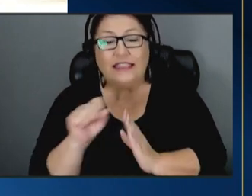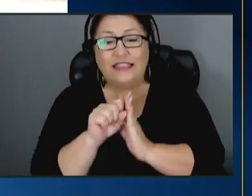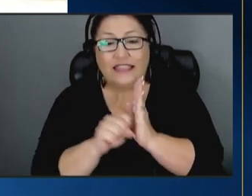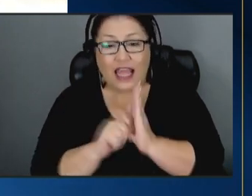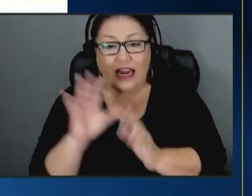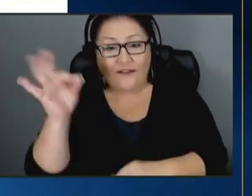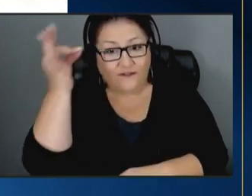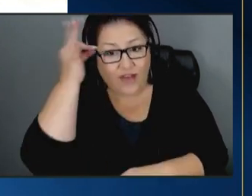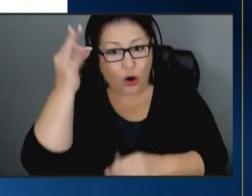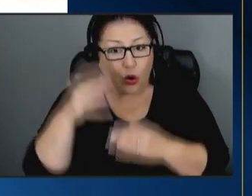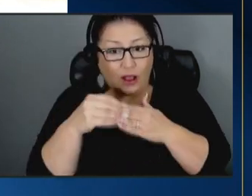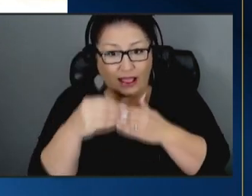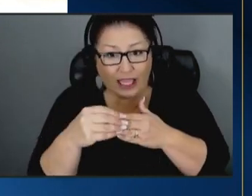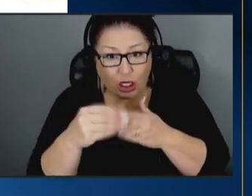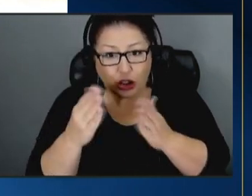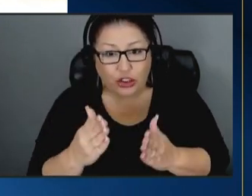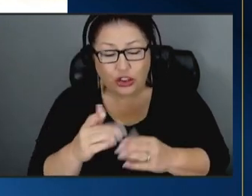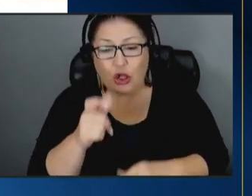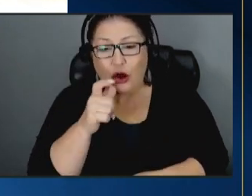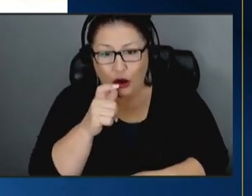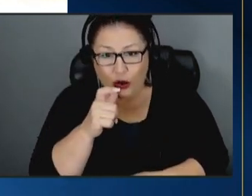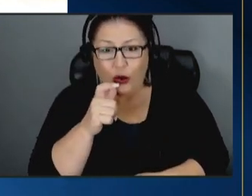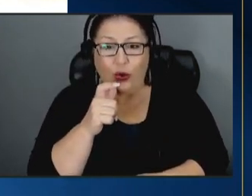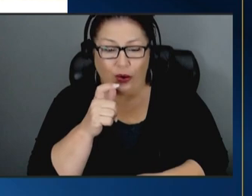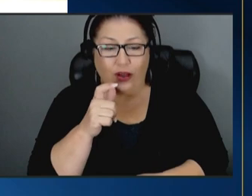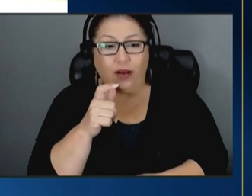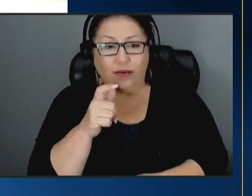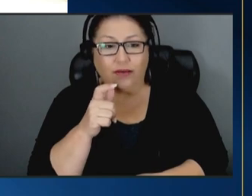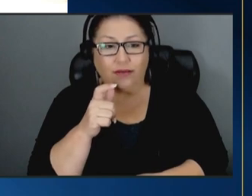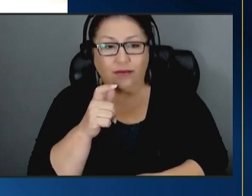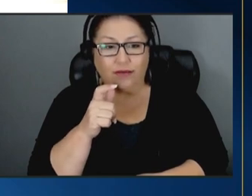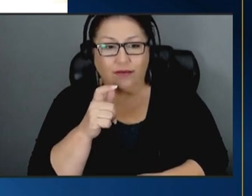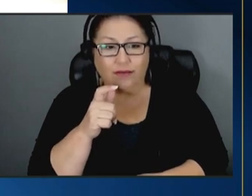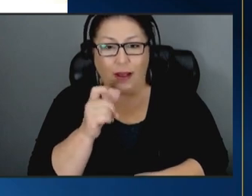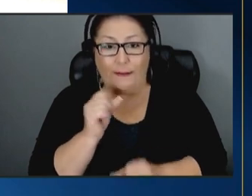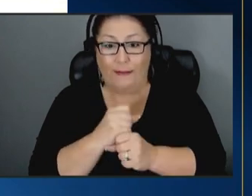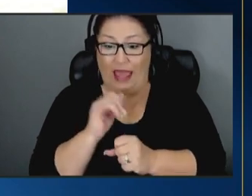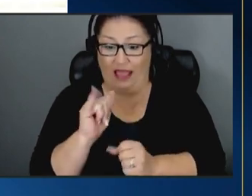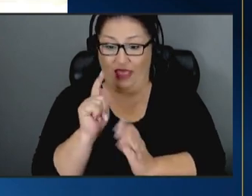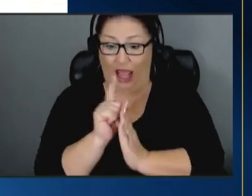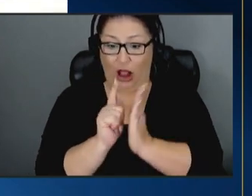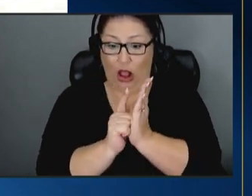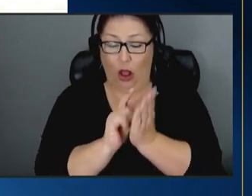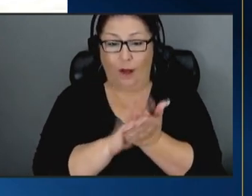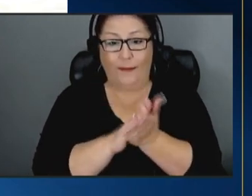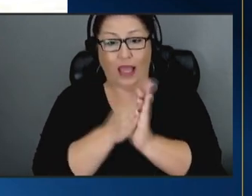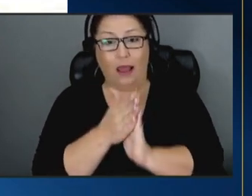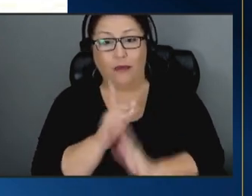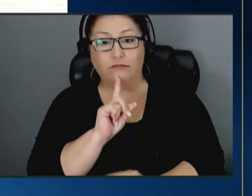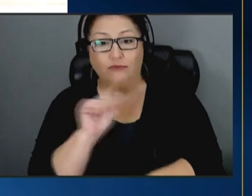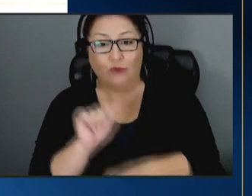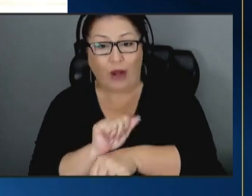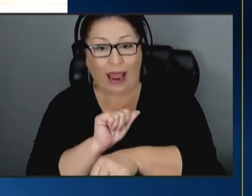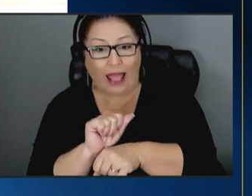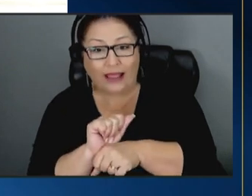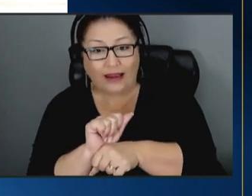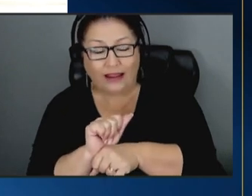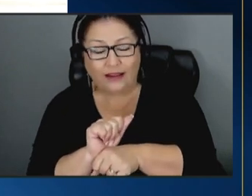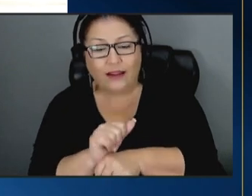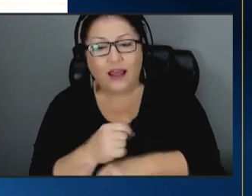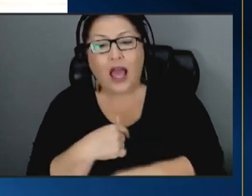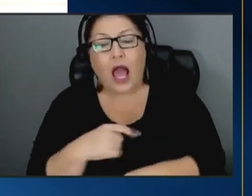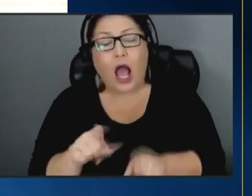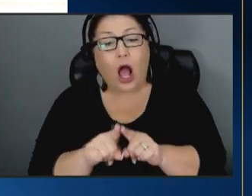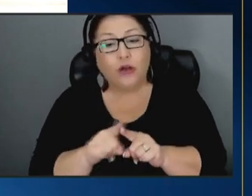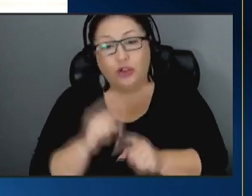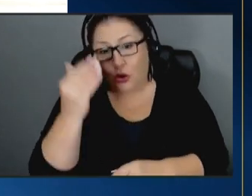leaders who are making the law a reality i also know that it